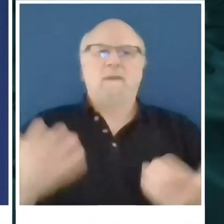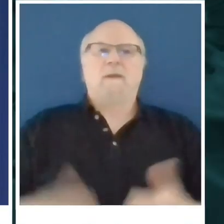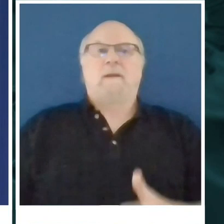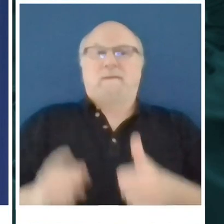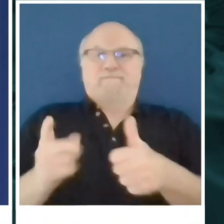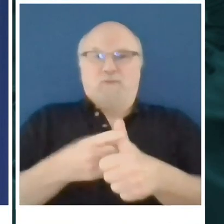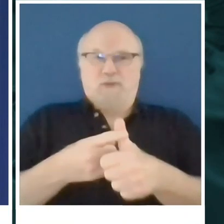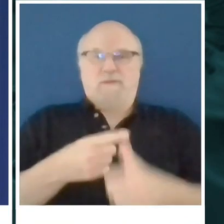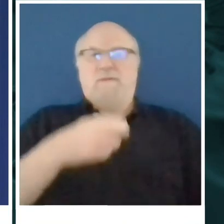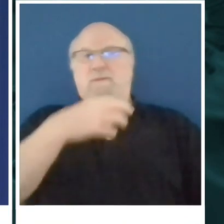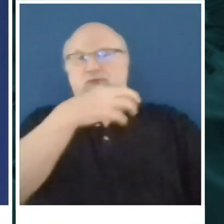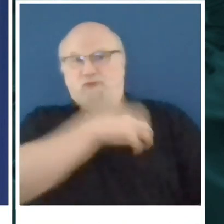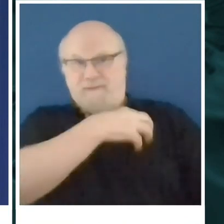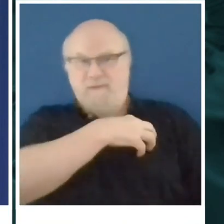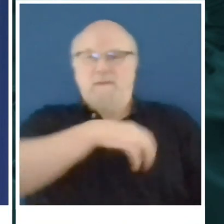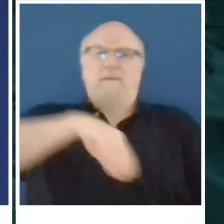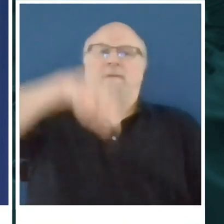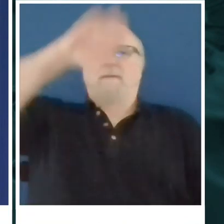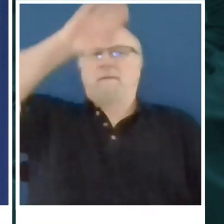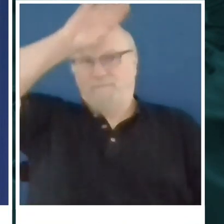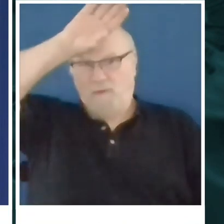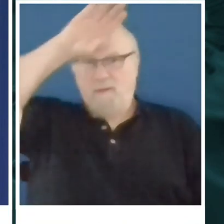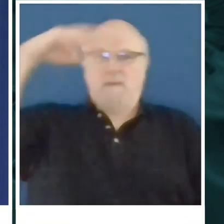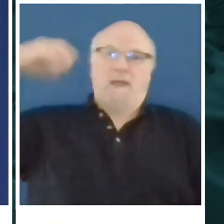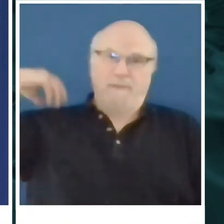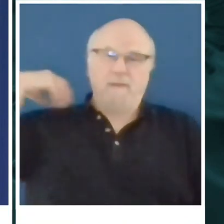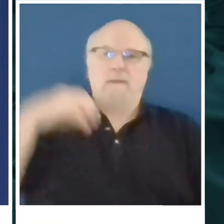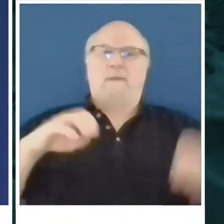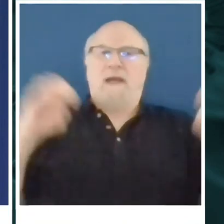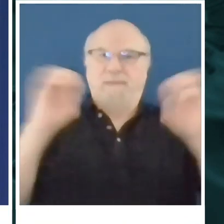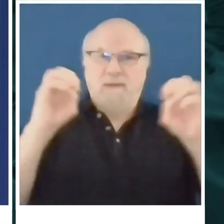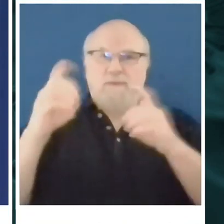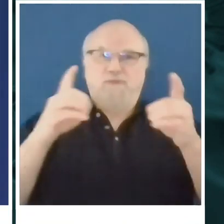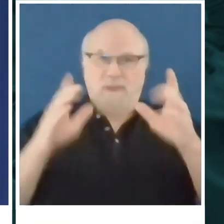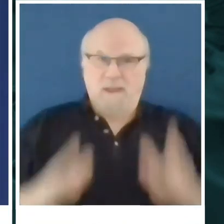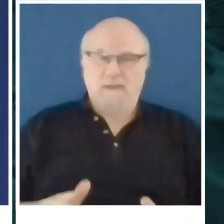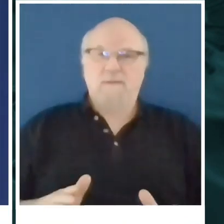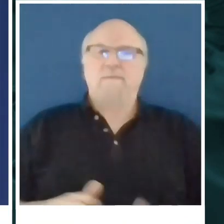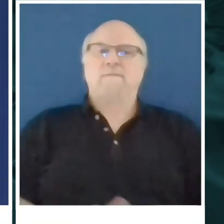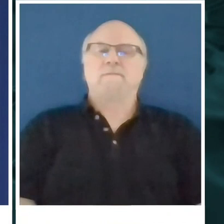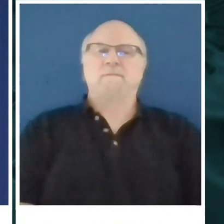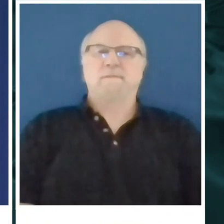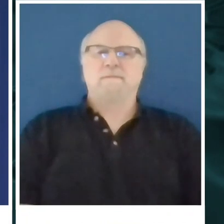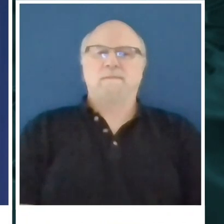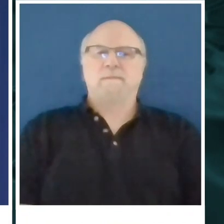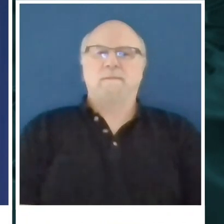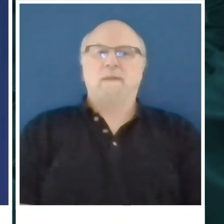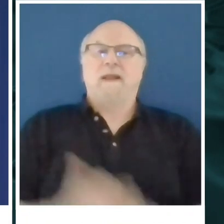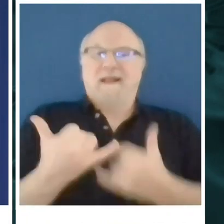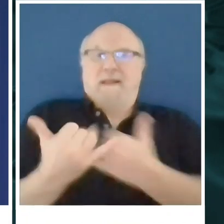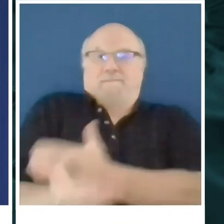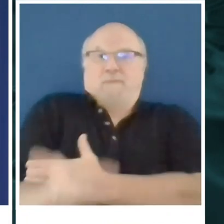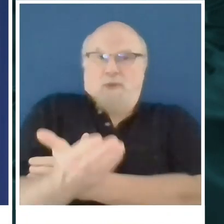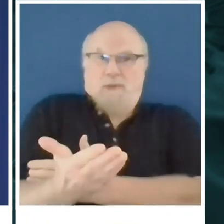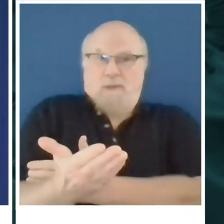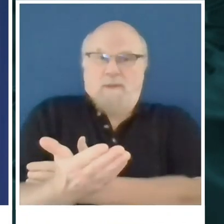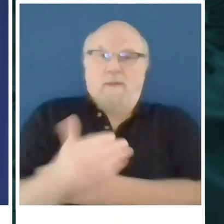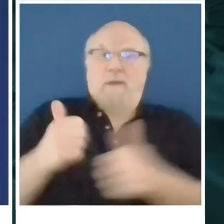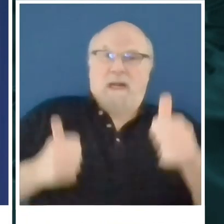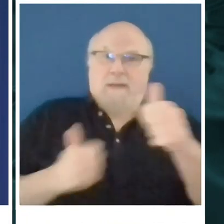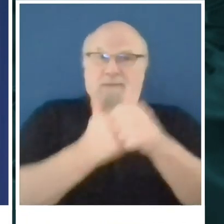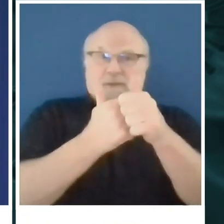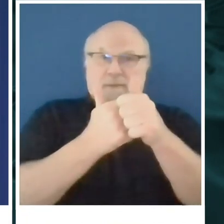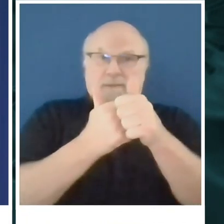Fire Chief Keith Powers, and Emergency Operations Director Steve Woodard. As of this morning's update, the Florida Department of Health is reporting